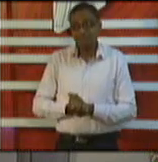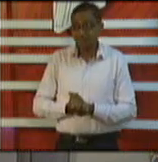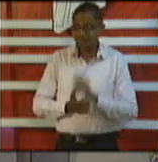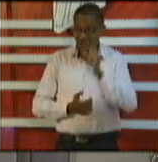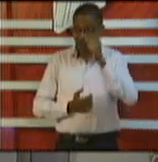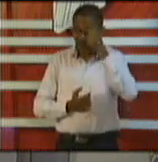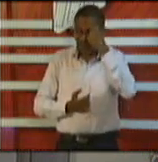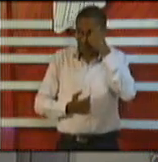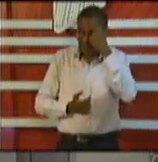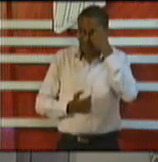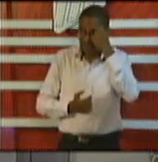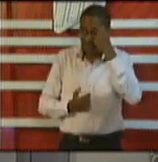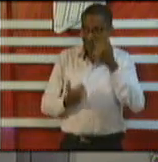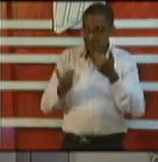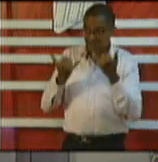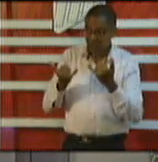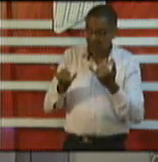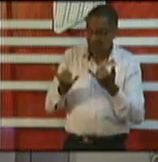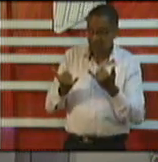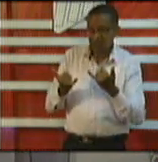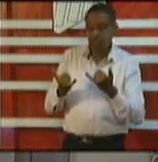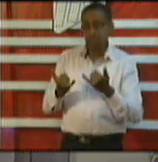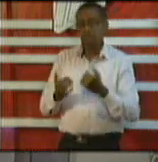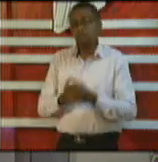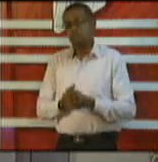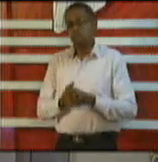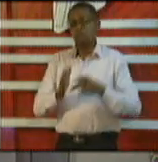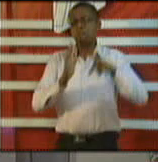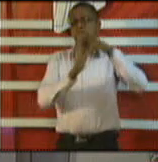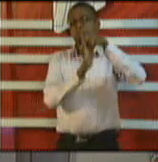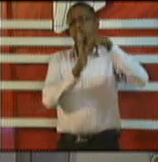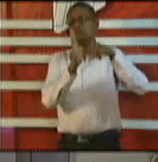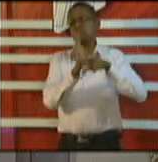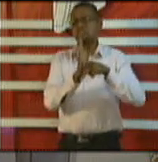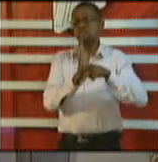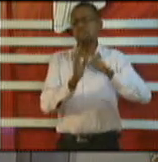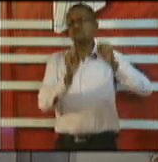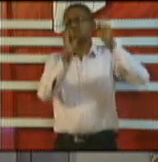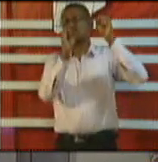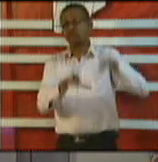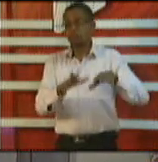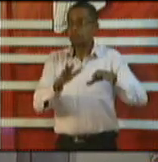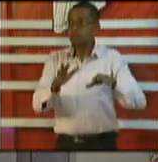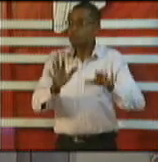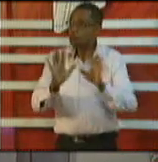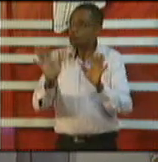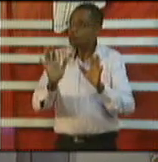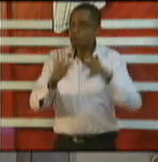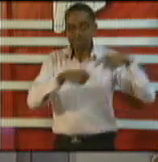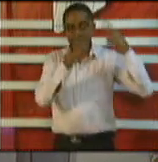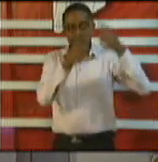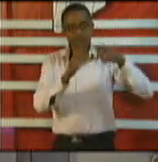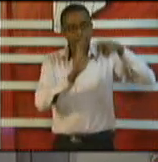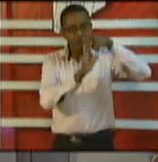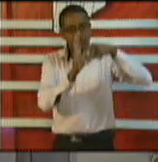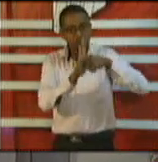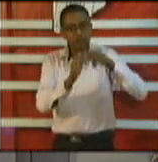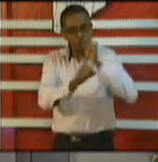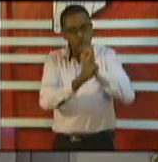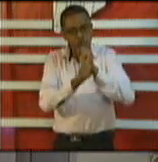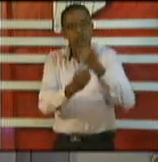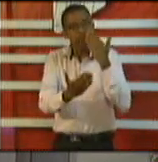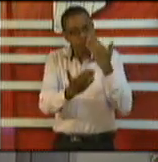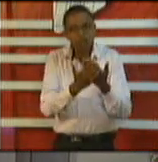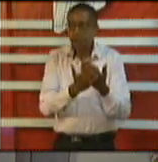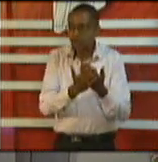in contravention to the policies that have worked we understand we